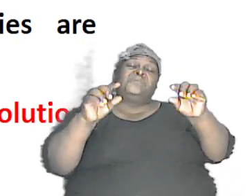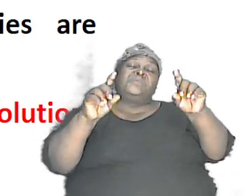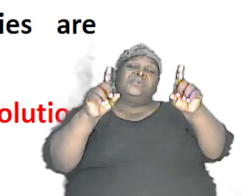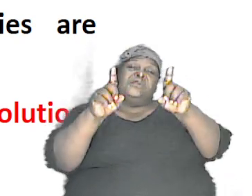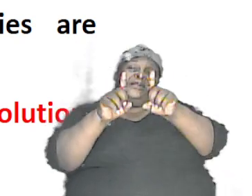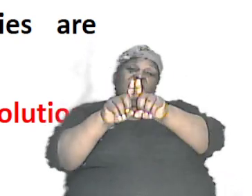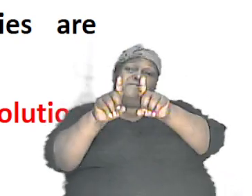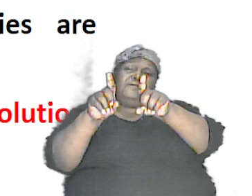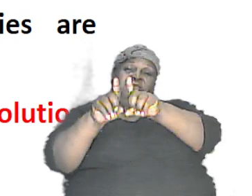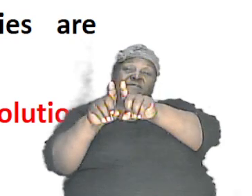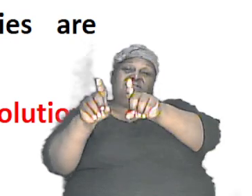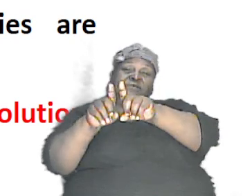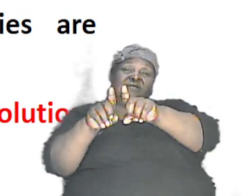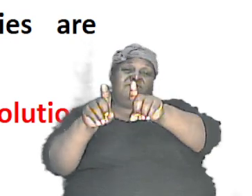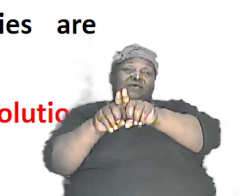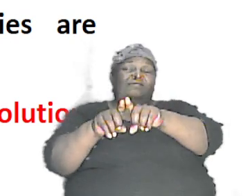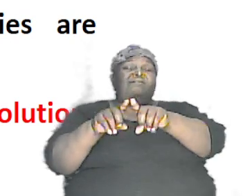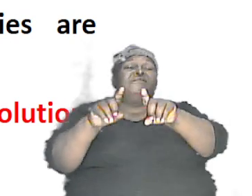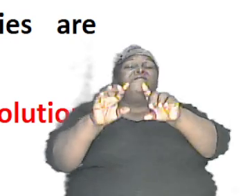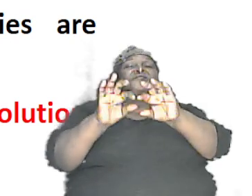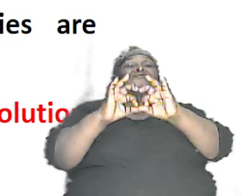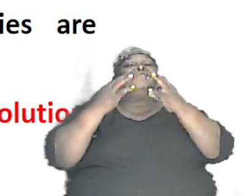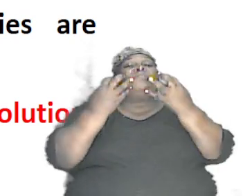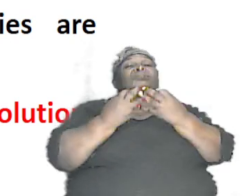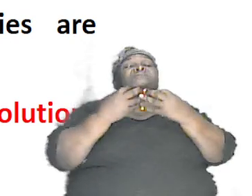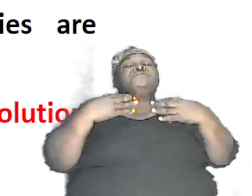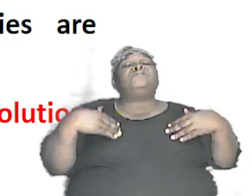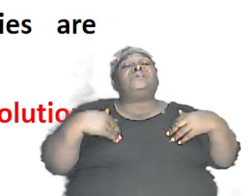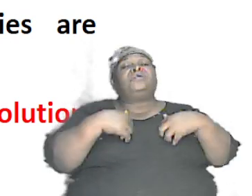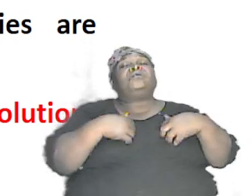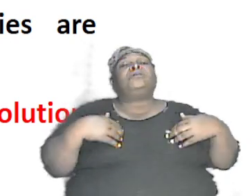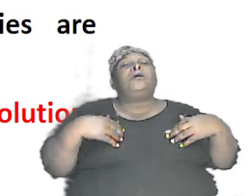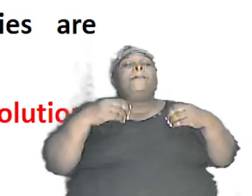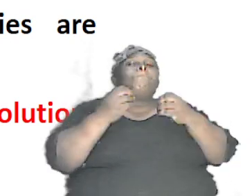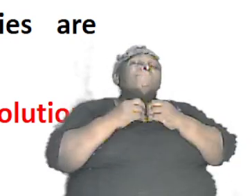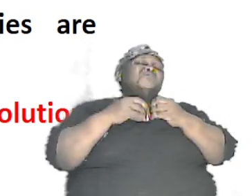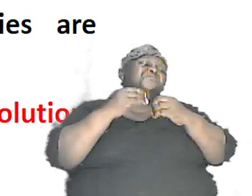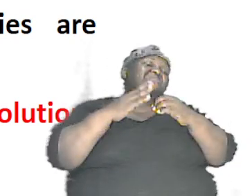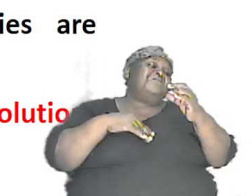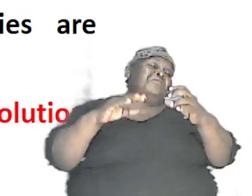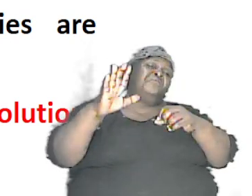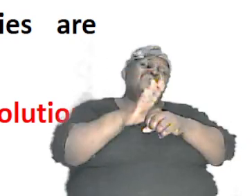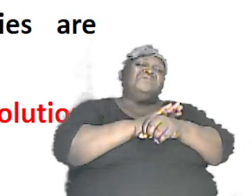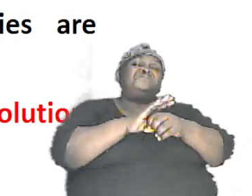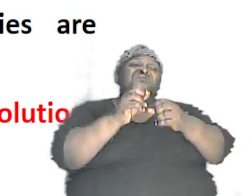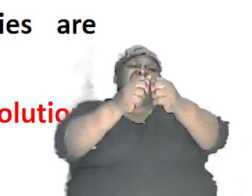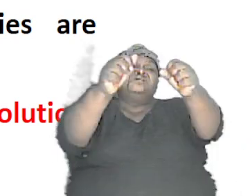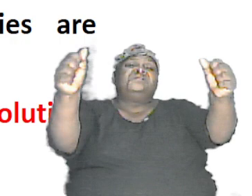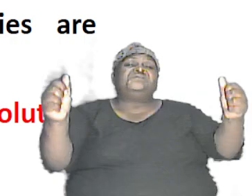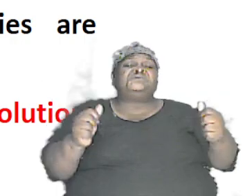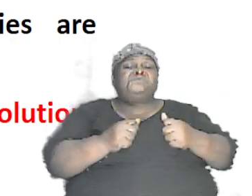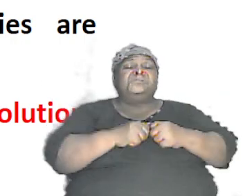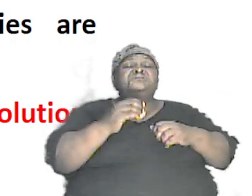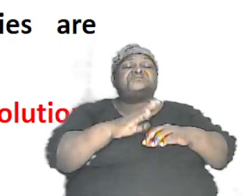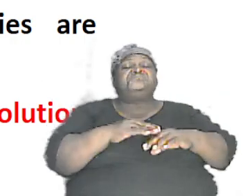animals so that there would have been enough space more than enough space on the ark